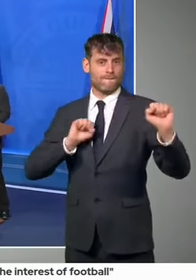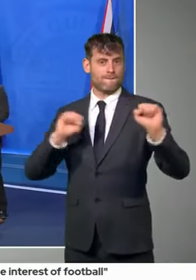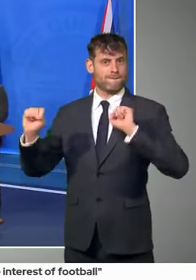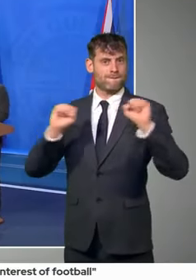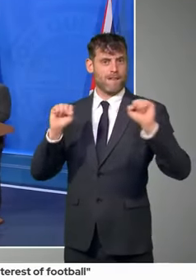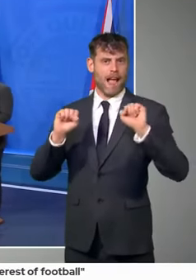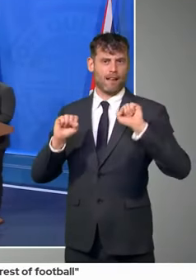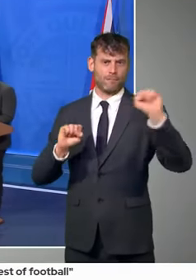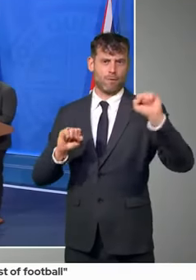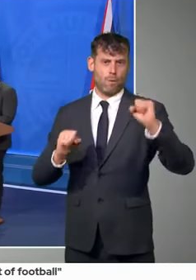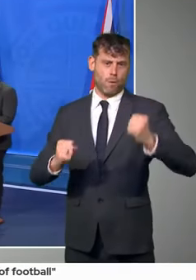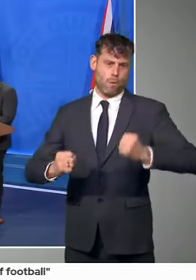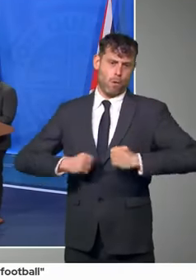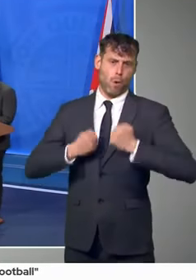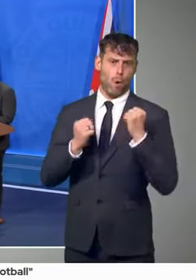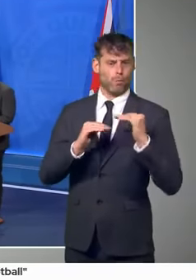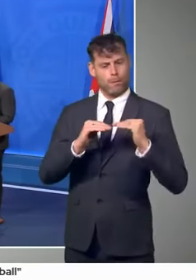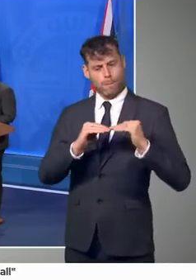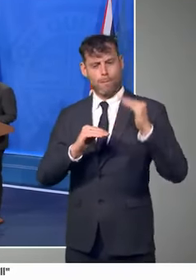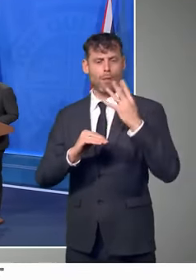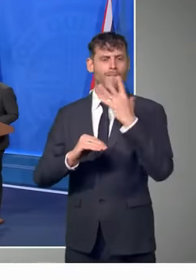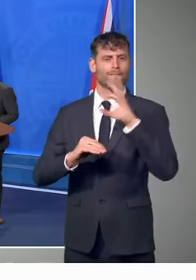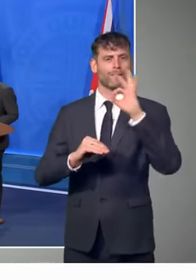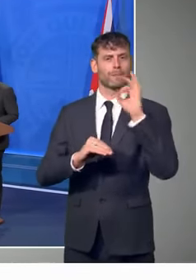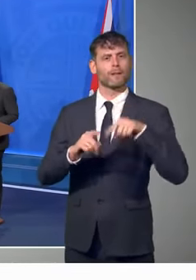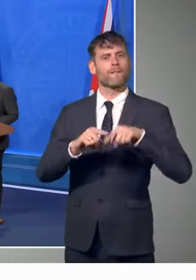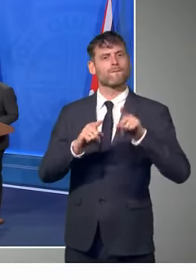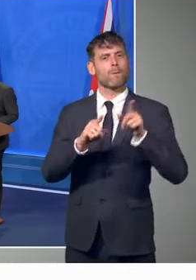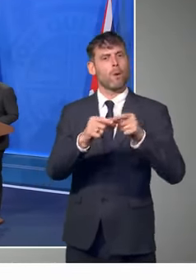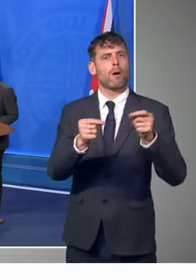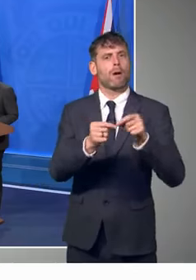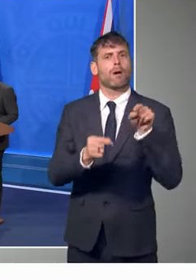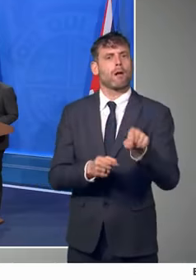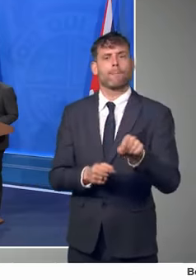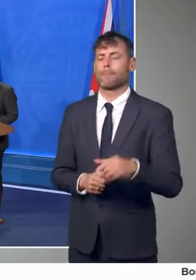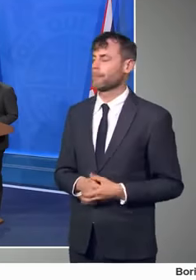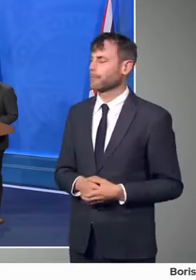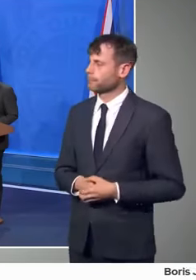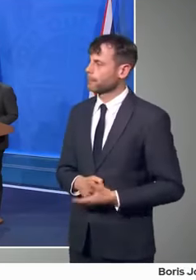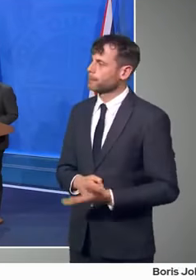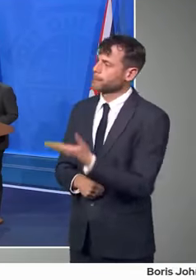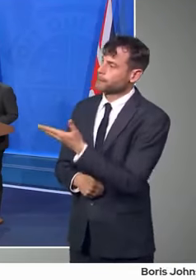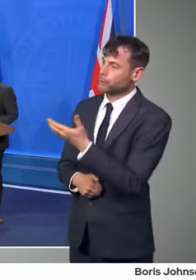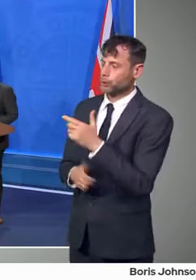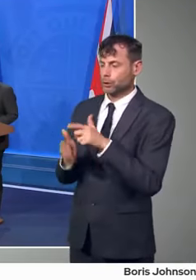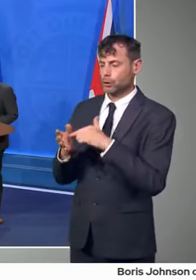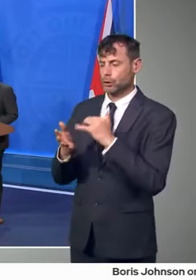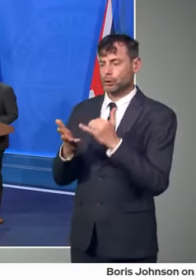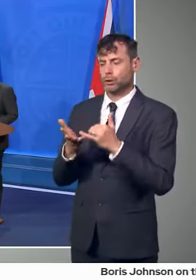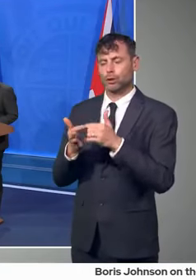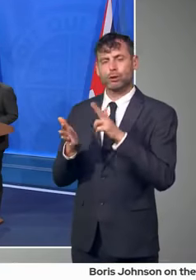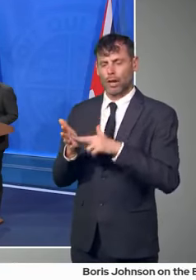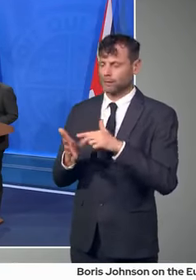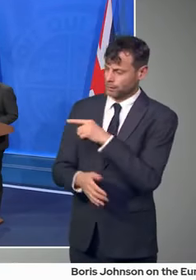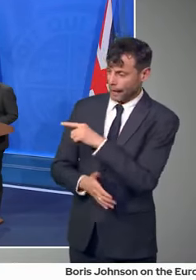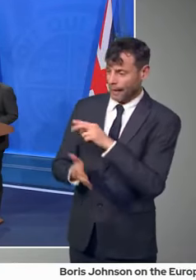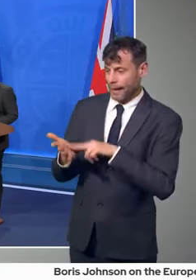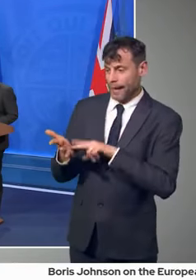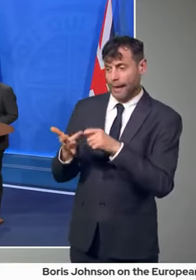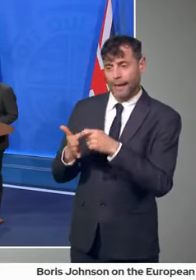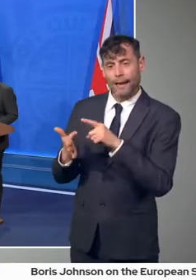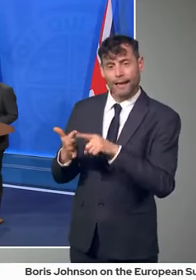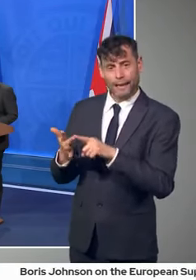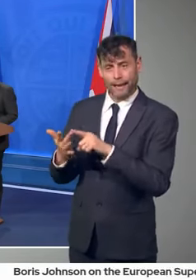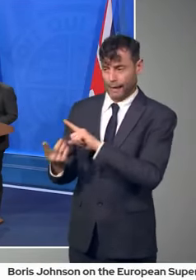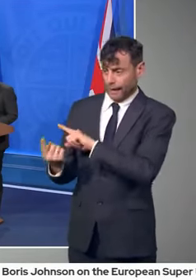okay. Uh, thanks. On Janssen, I think I'm going to ask Nikki to say something as, as well. Uh, we're confident though, in the security of